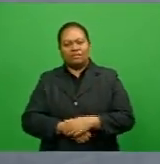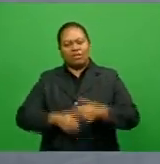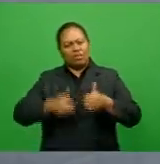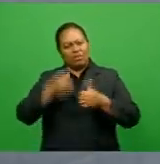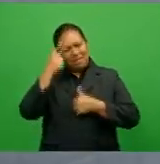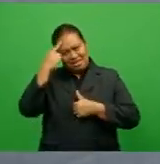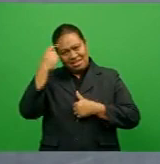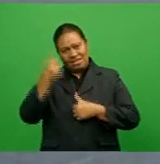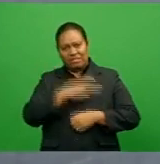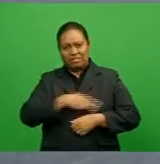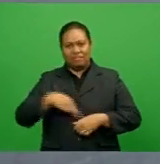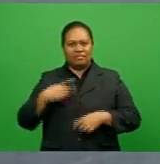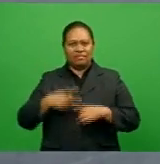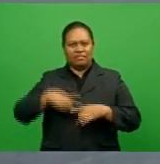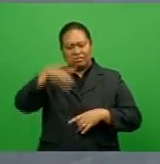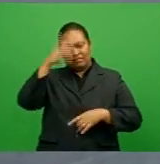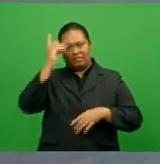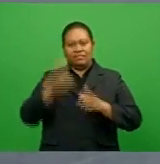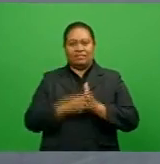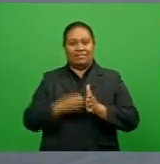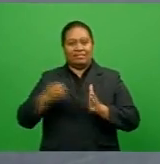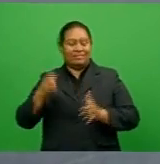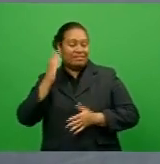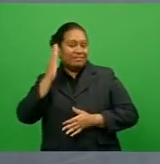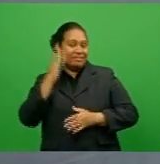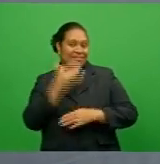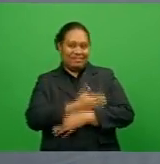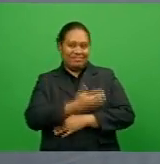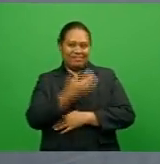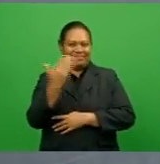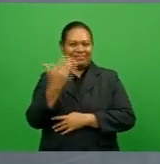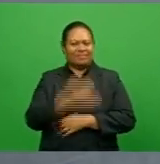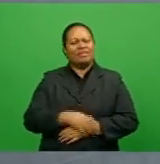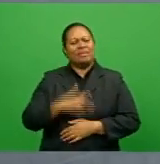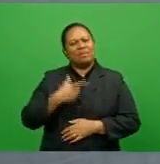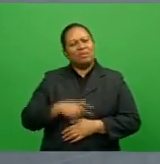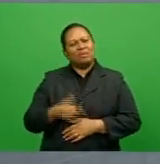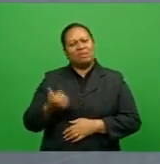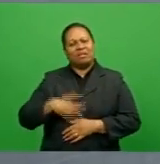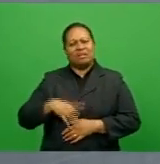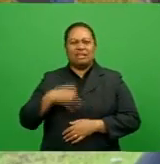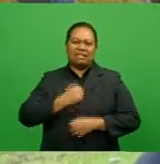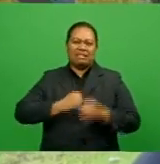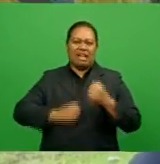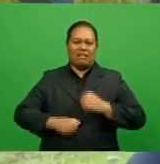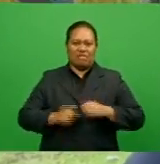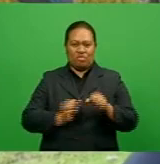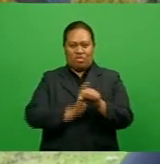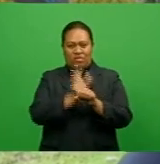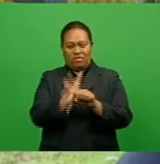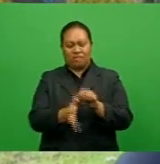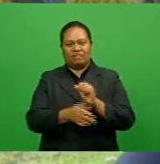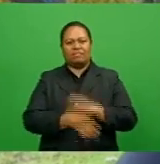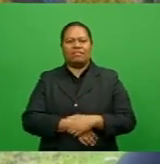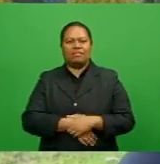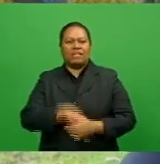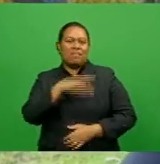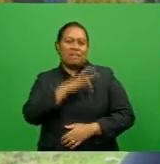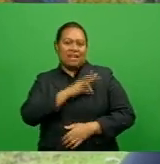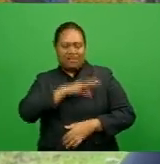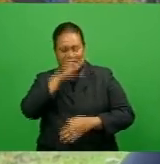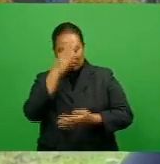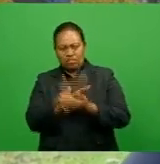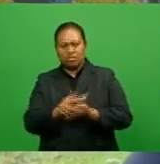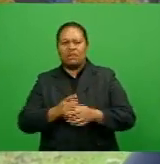by the Ministry of Education to extend these school days, because already we are suffering from COVID-19. It will benefit their students, because they've